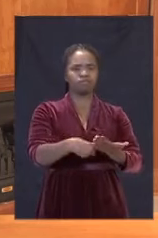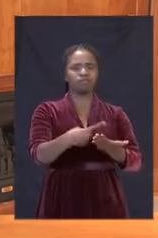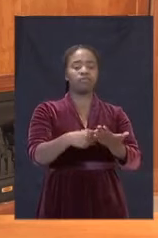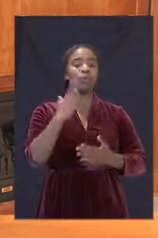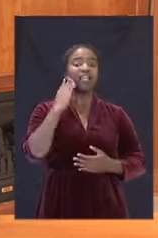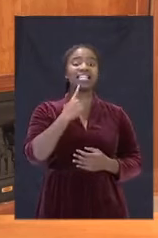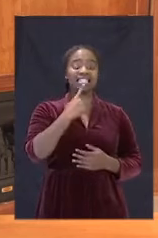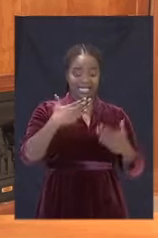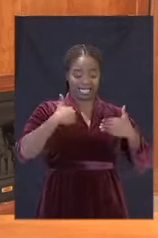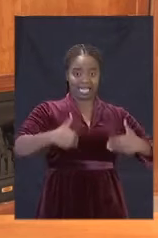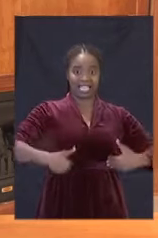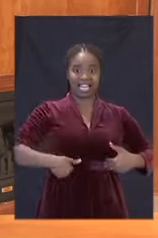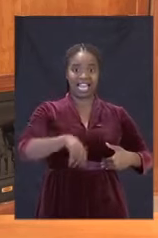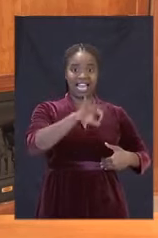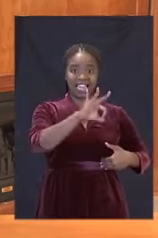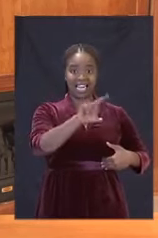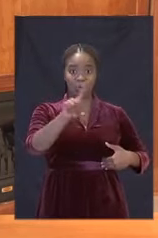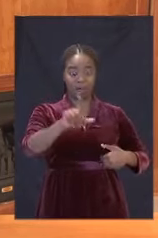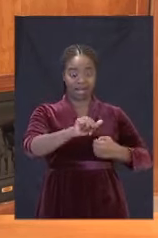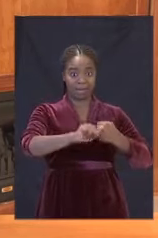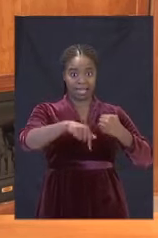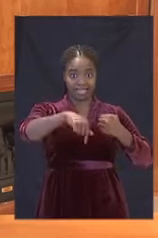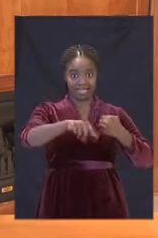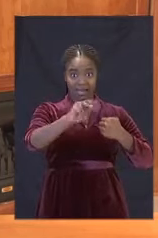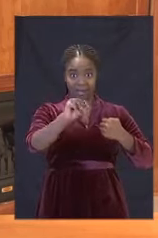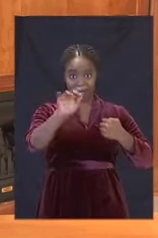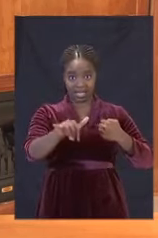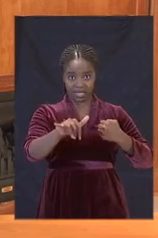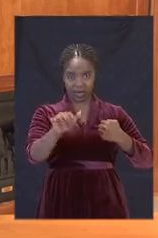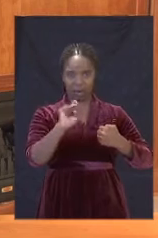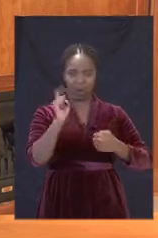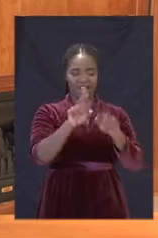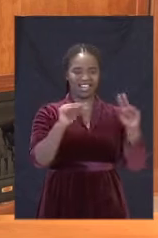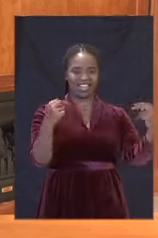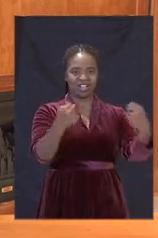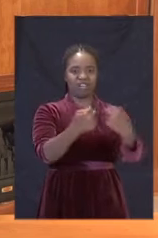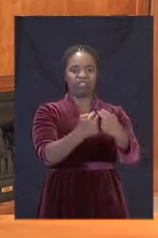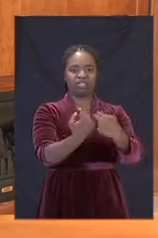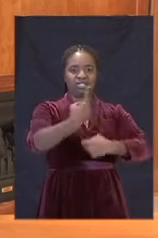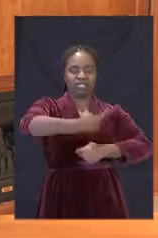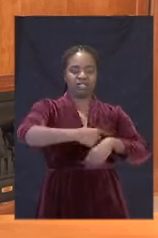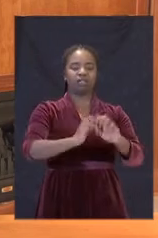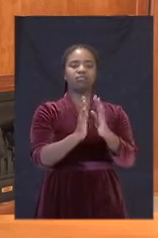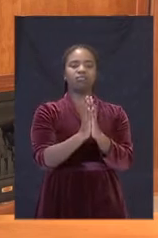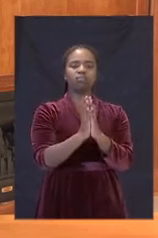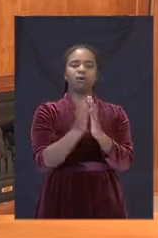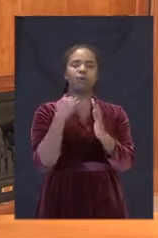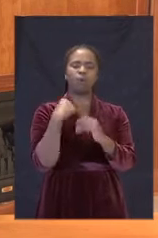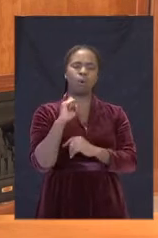Sunday, the 31st of May, when we will once again come together